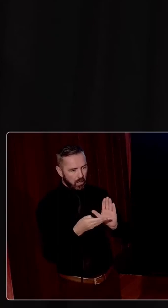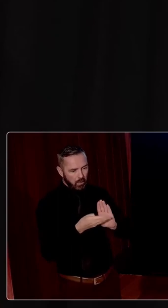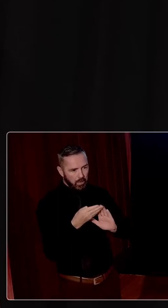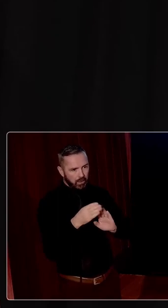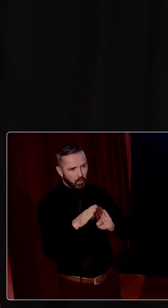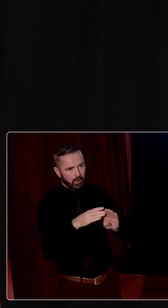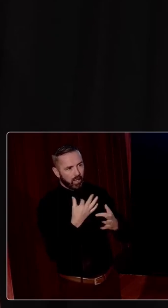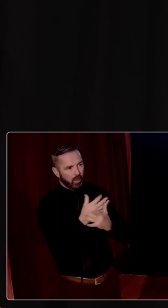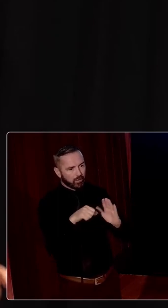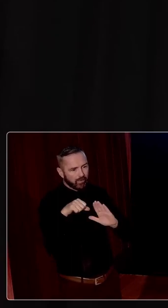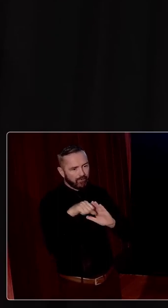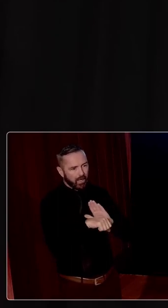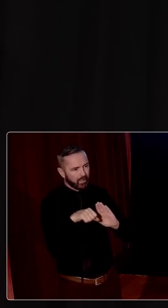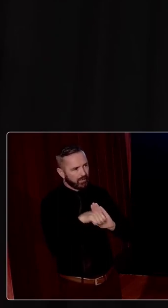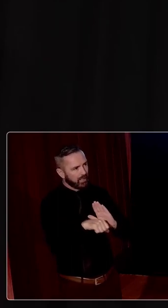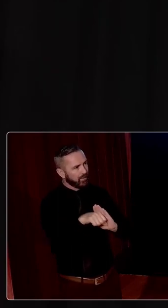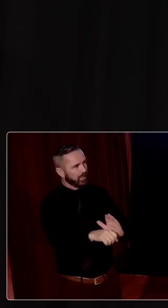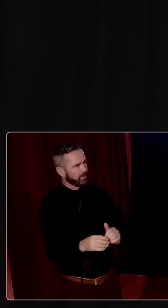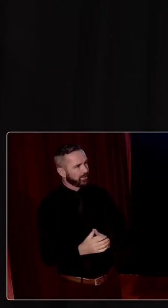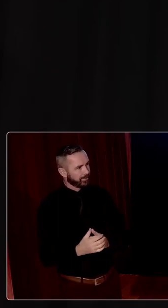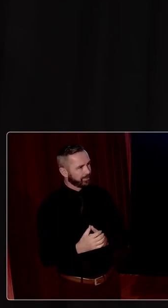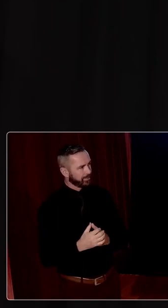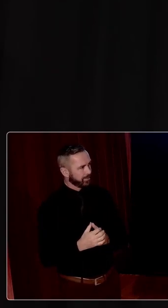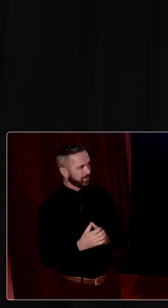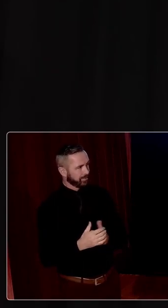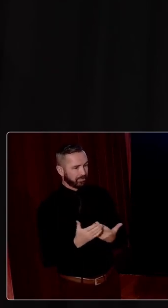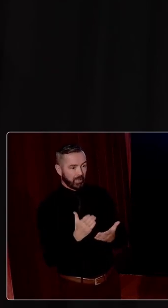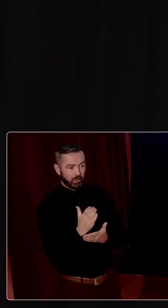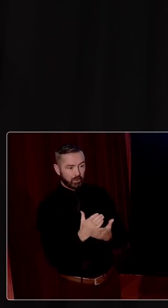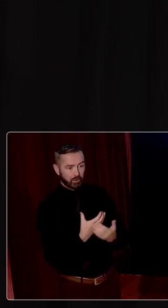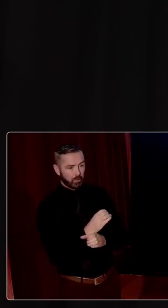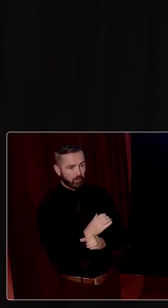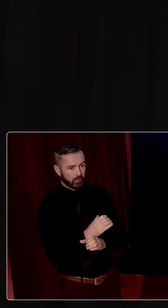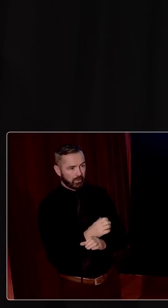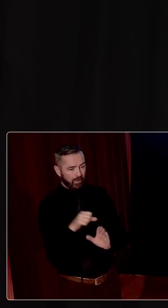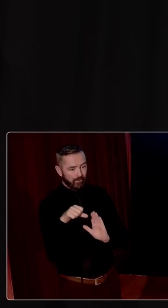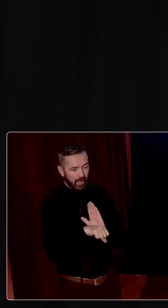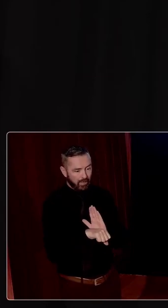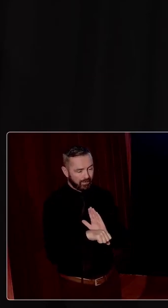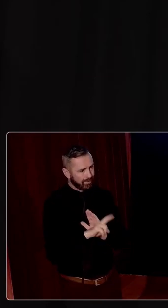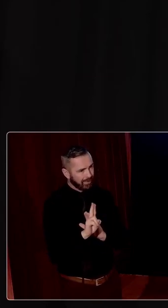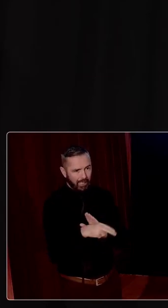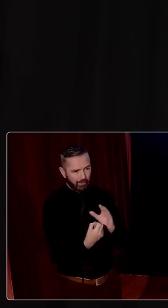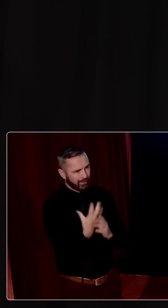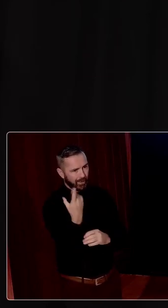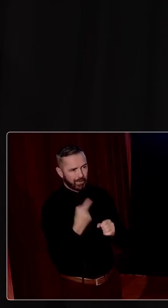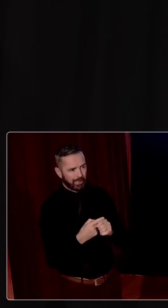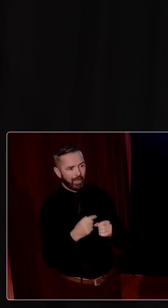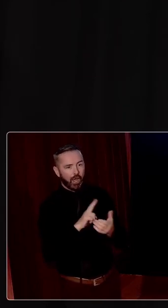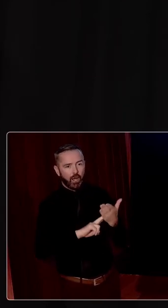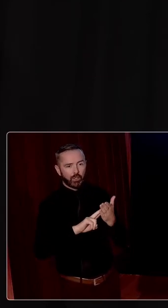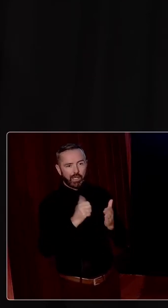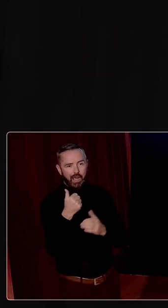abject failure. But some countries never actually get out of the failure. I always use Argentina